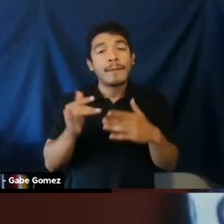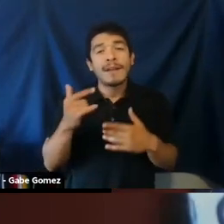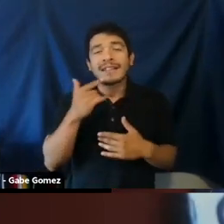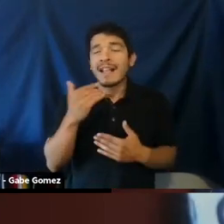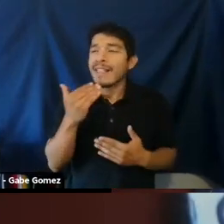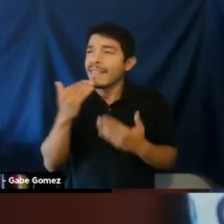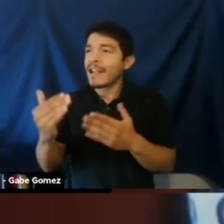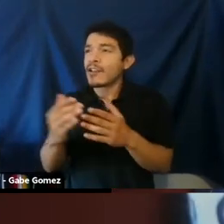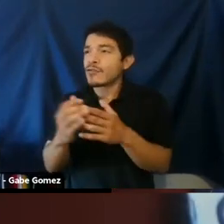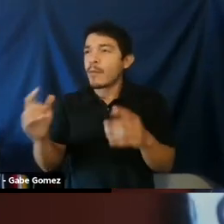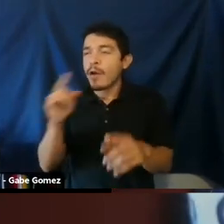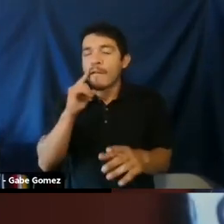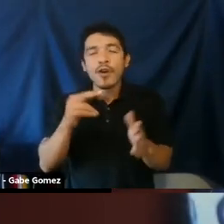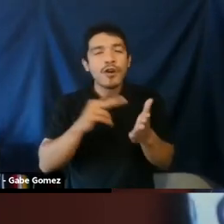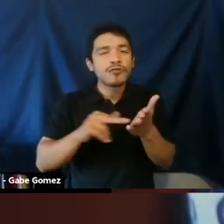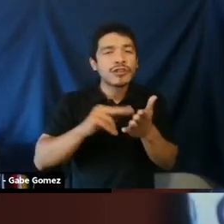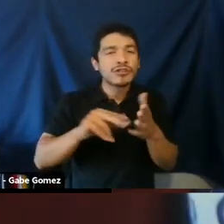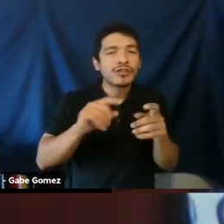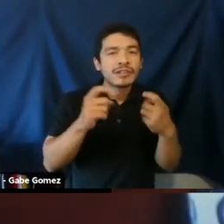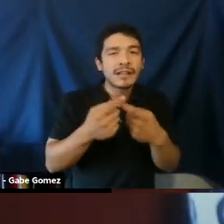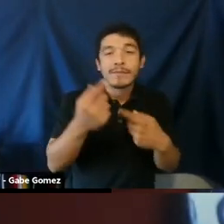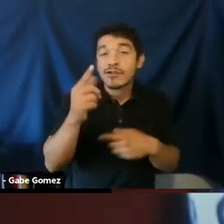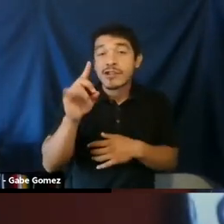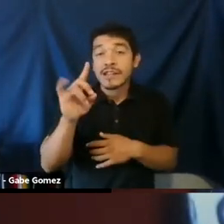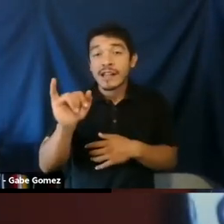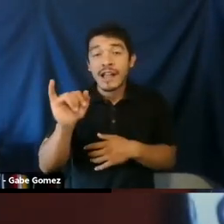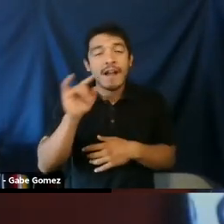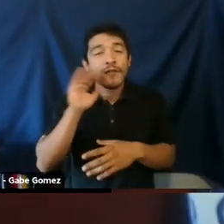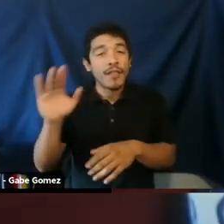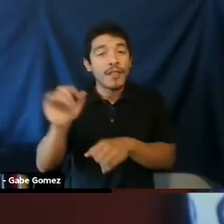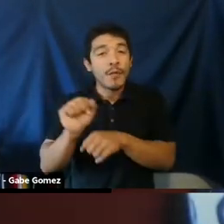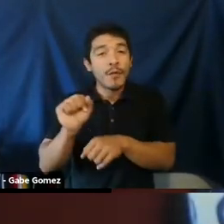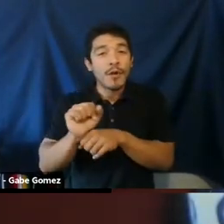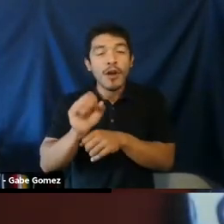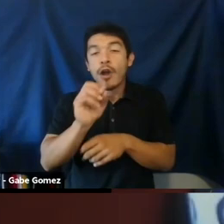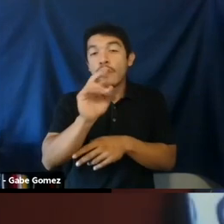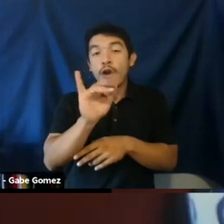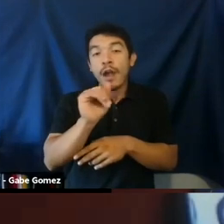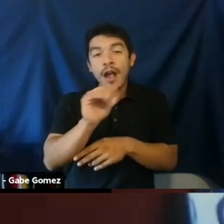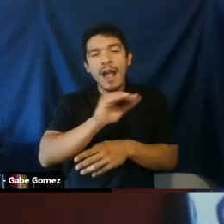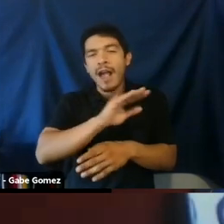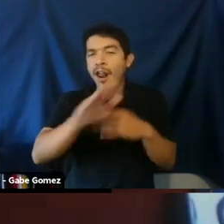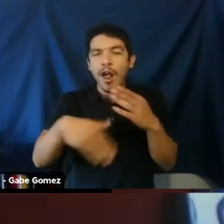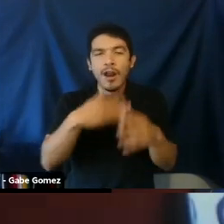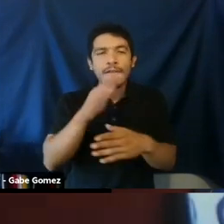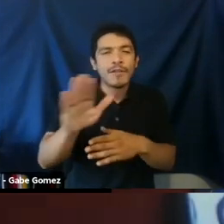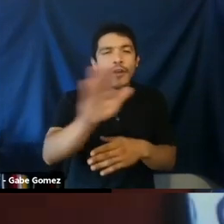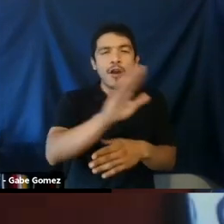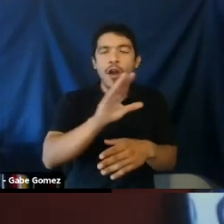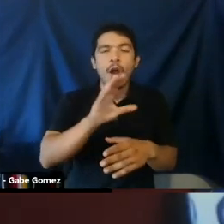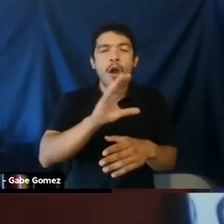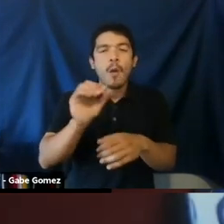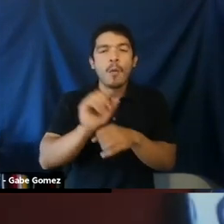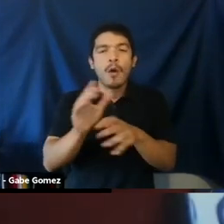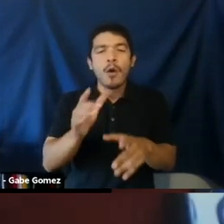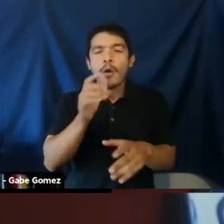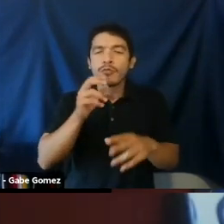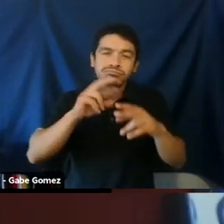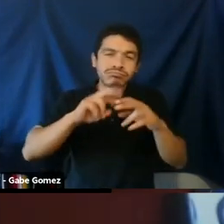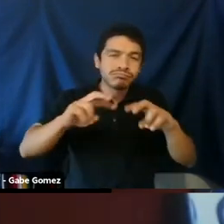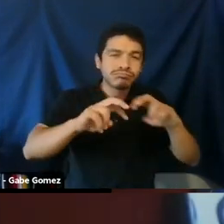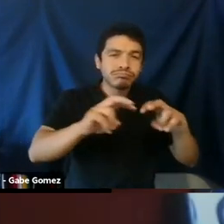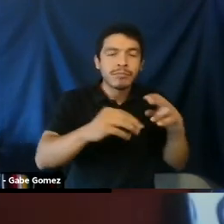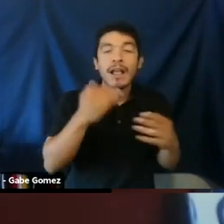we promise to take out of that. I also want to end just by saying thanks so much for the research team at GDI for their work on this.